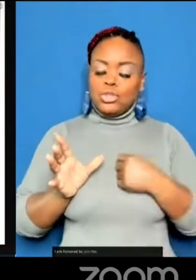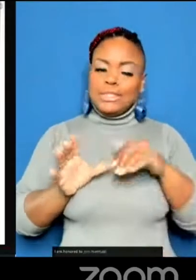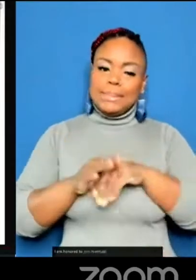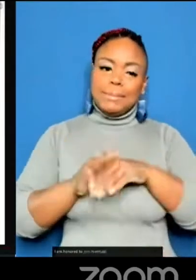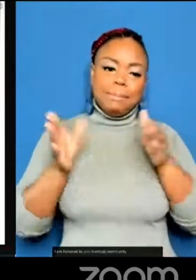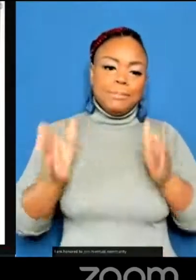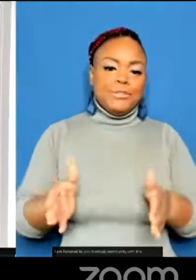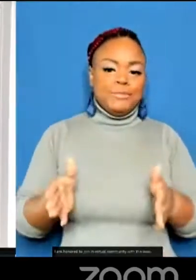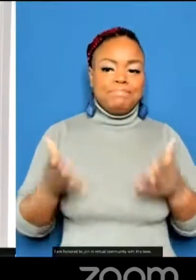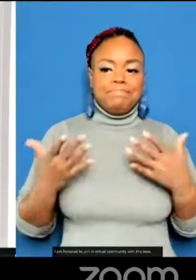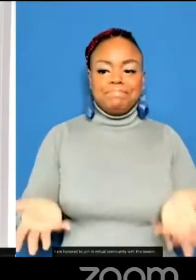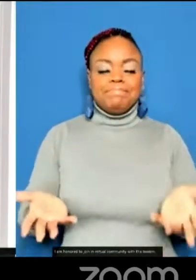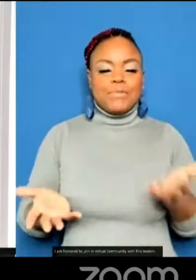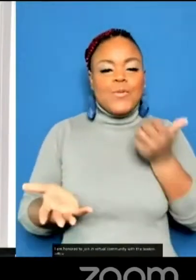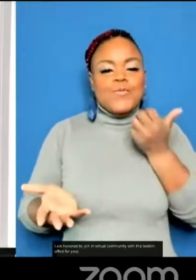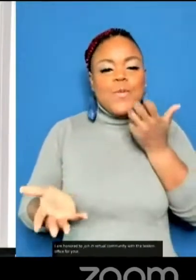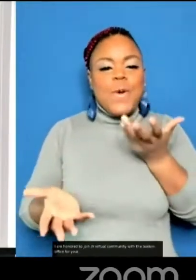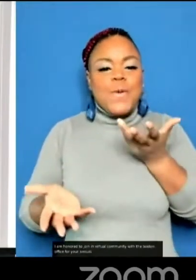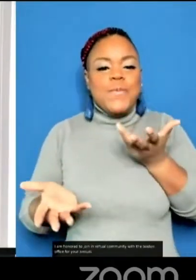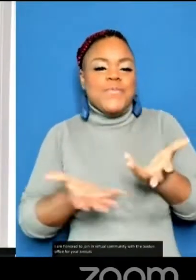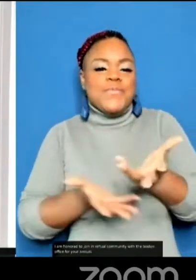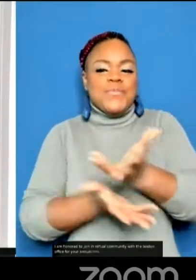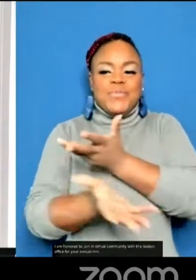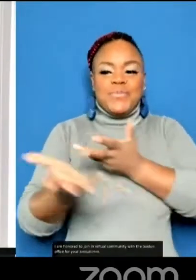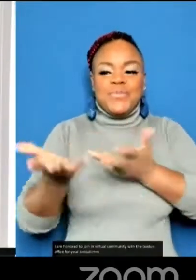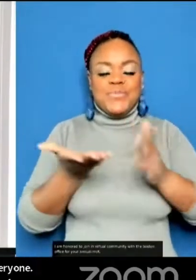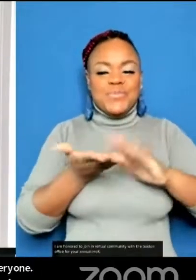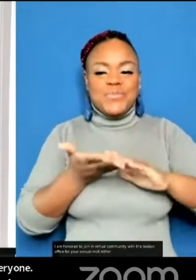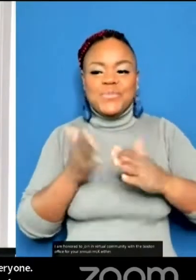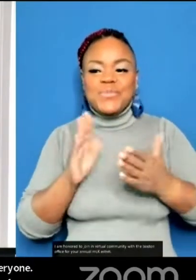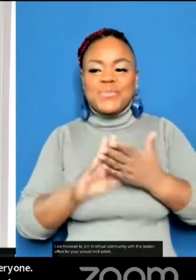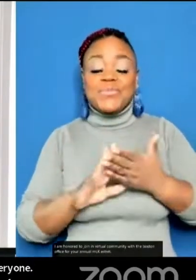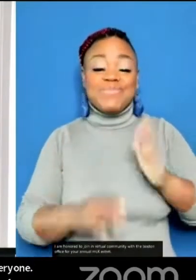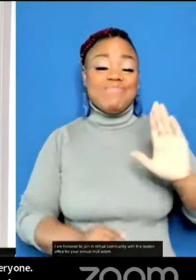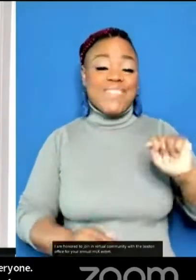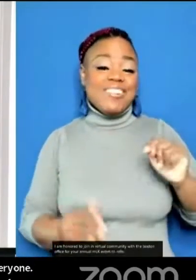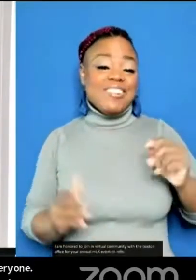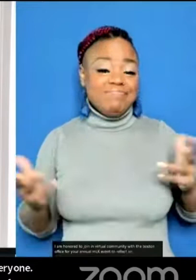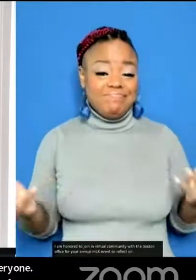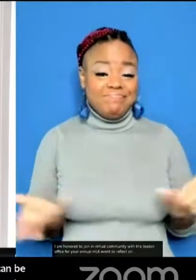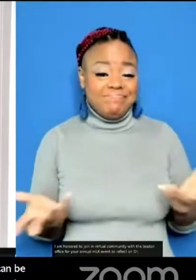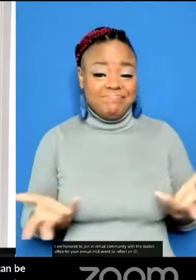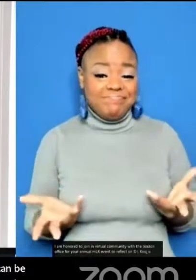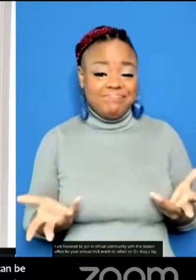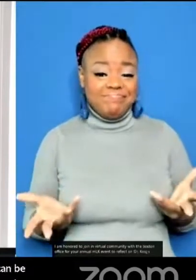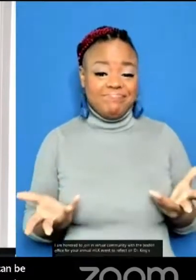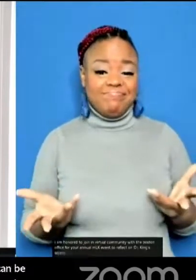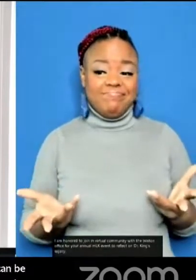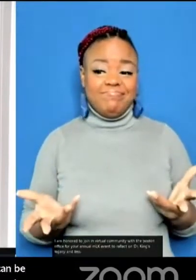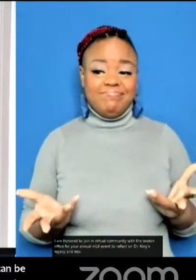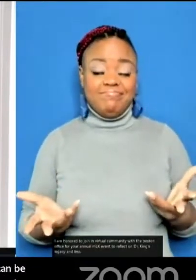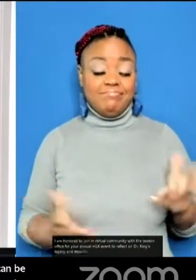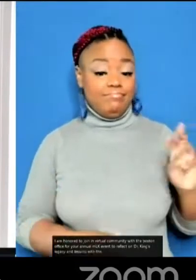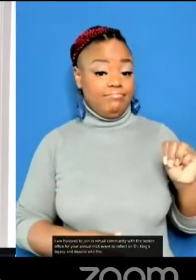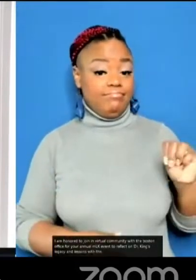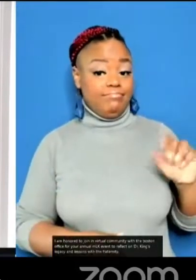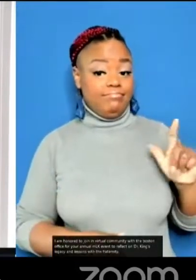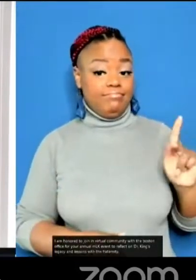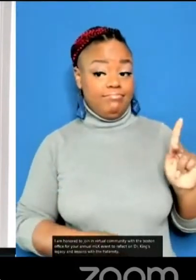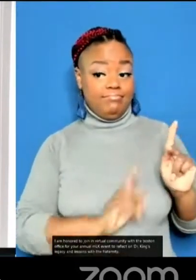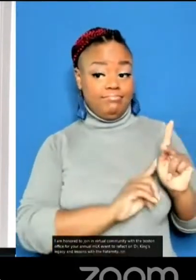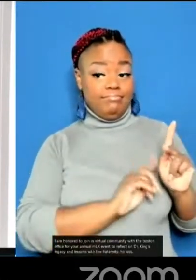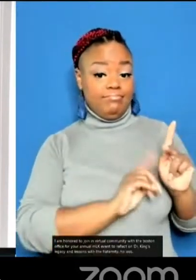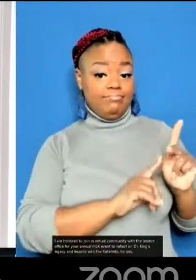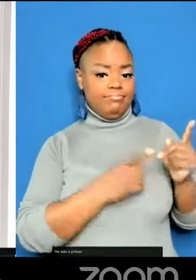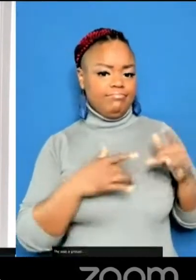community with the Boston Alphas for your annual MLK event. To reflect on Dr. King's legacy and lessons with the fraternity, he was